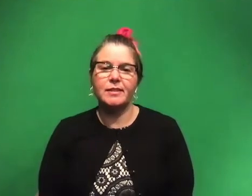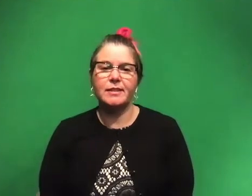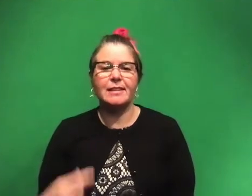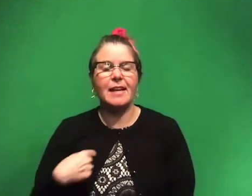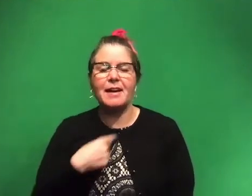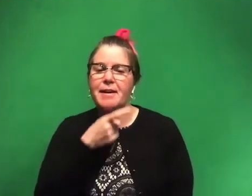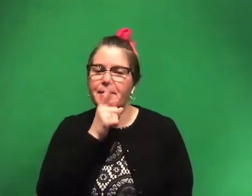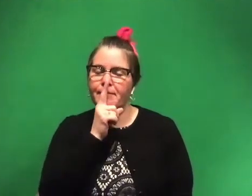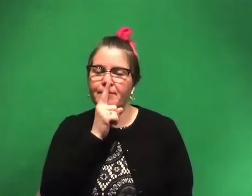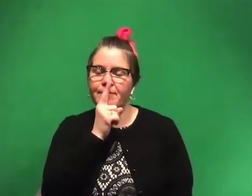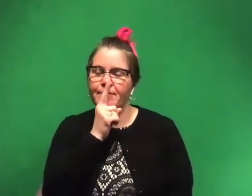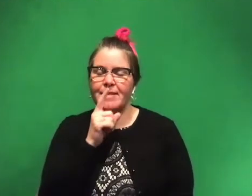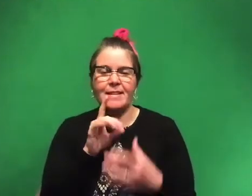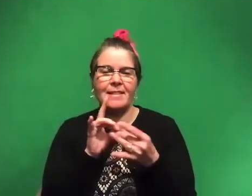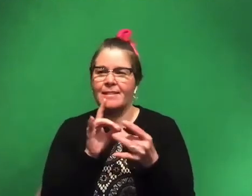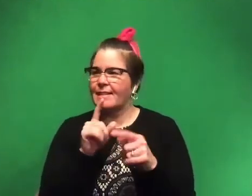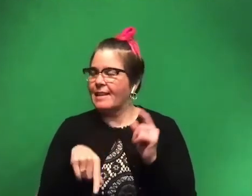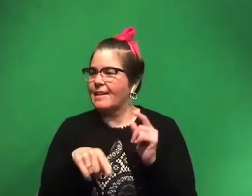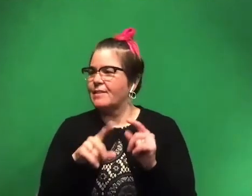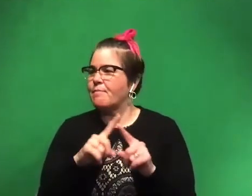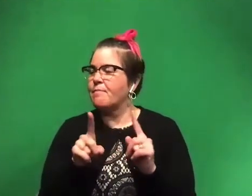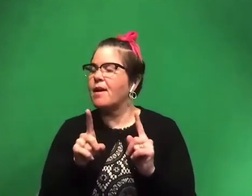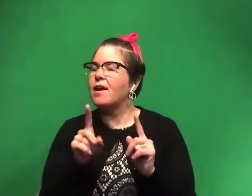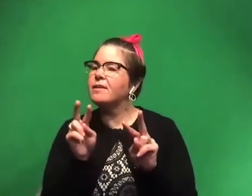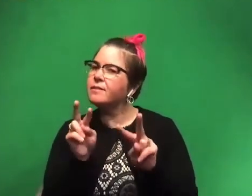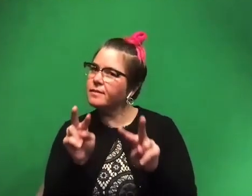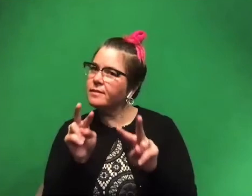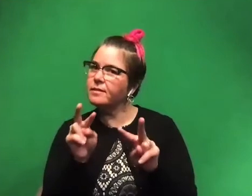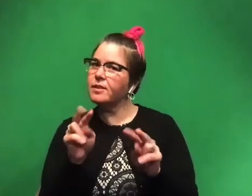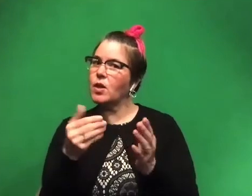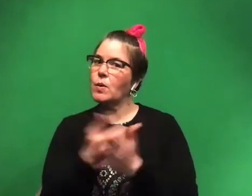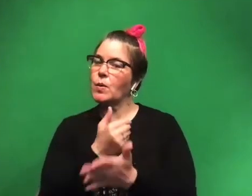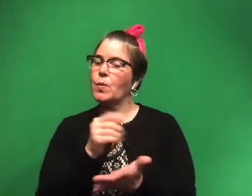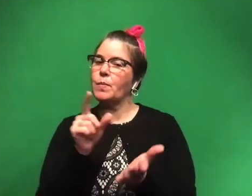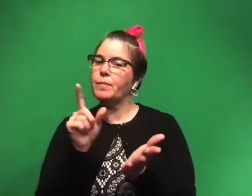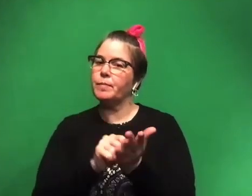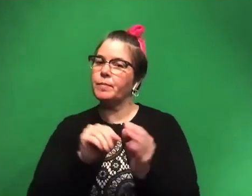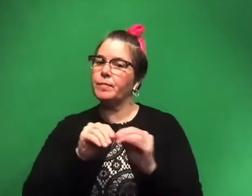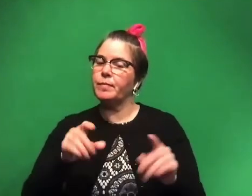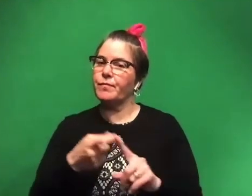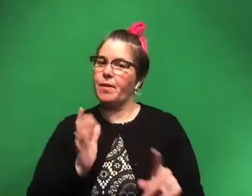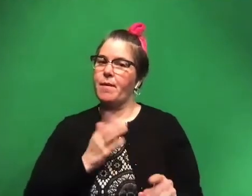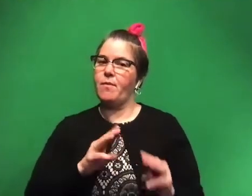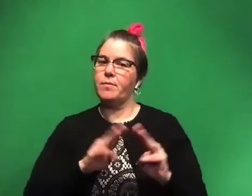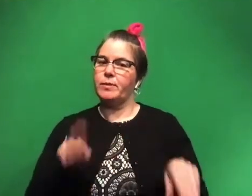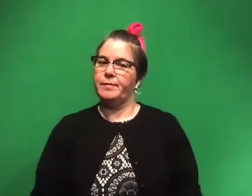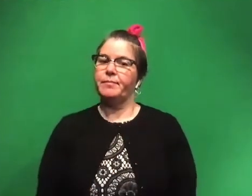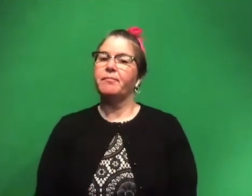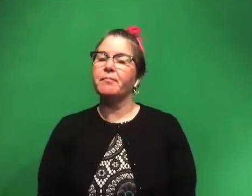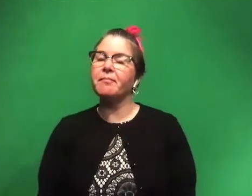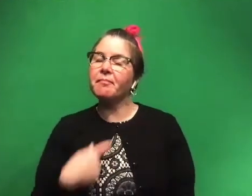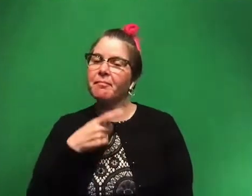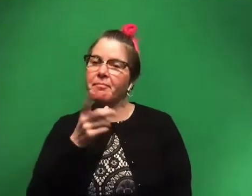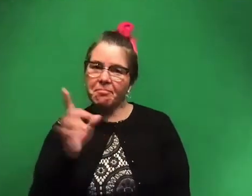anything, but I will say be on the lookout for a new paper from the Perot Museum. Cool. That's all I'll